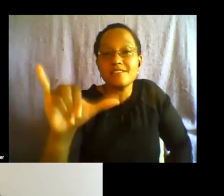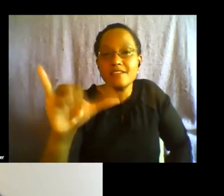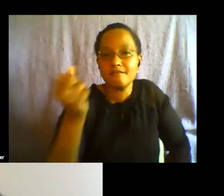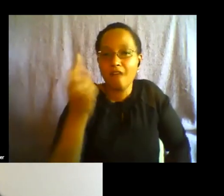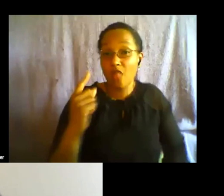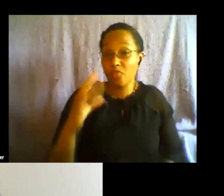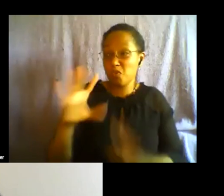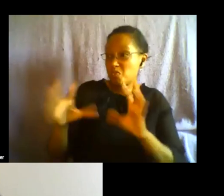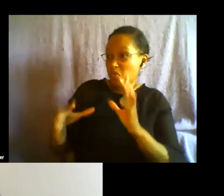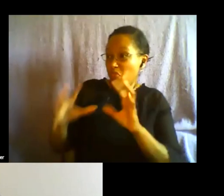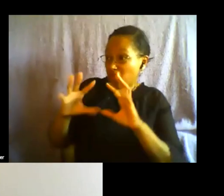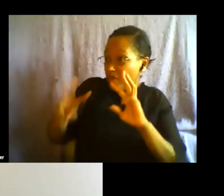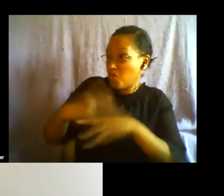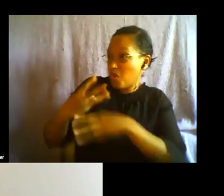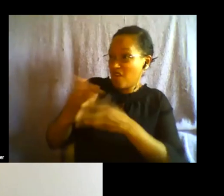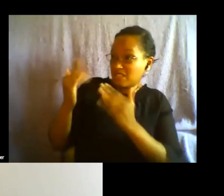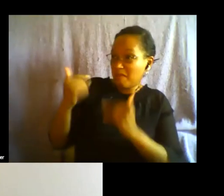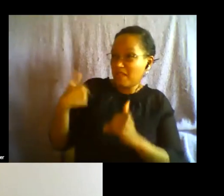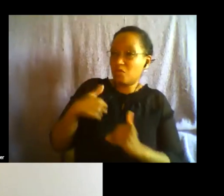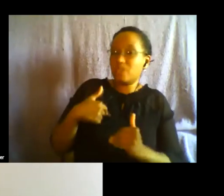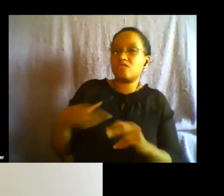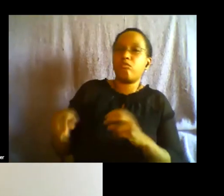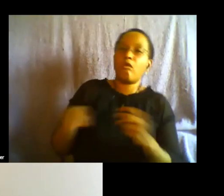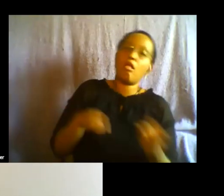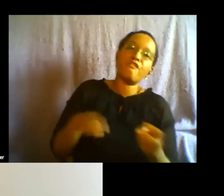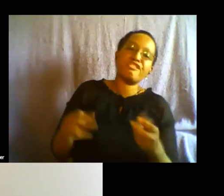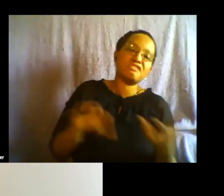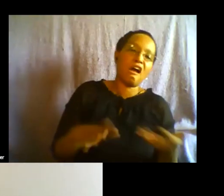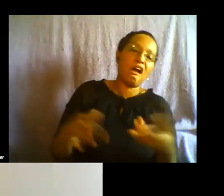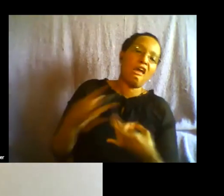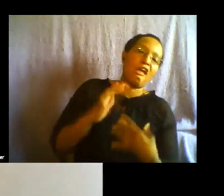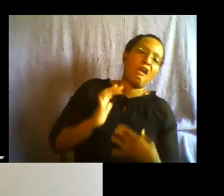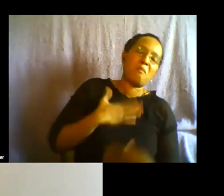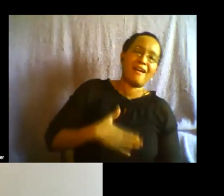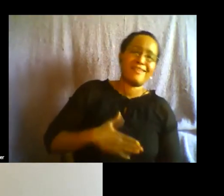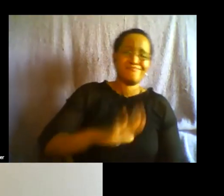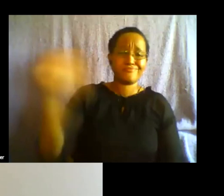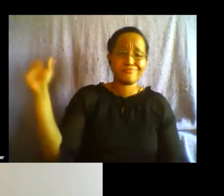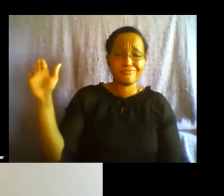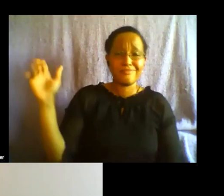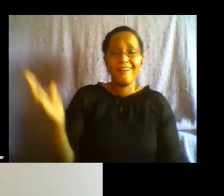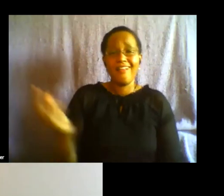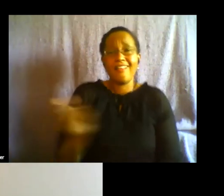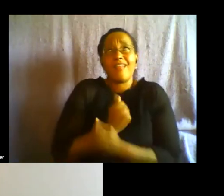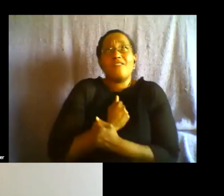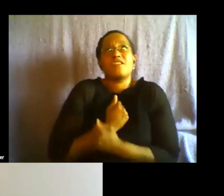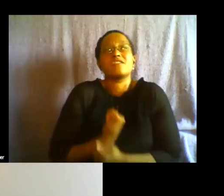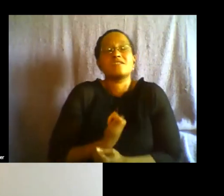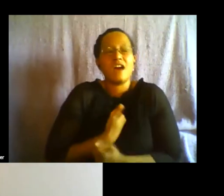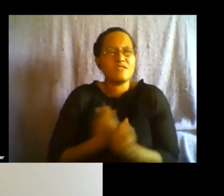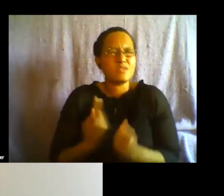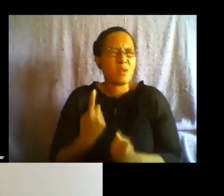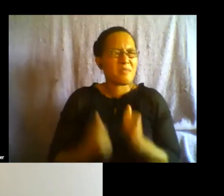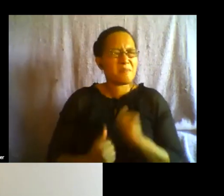die and hate our bodies loving ourselves is one of the most revolutionary acts of advocacy